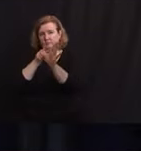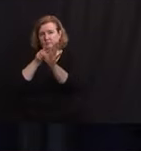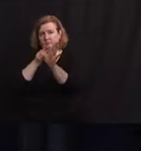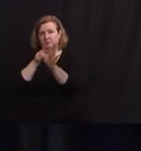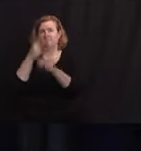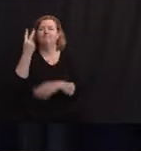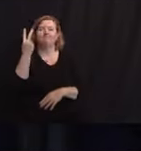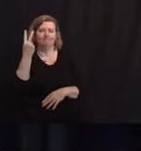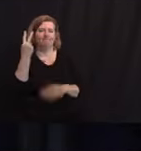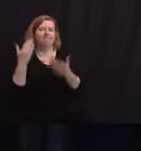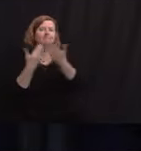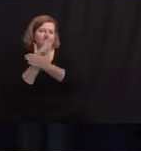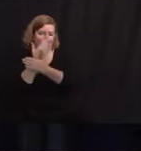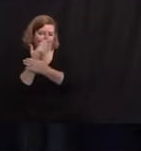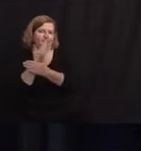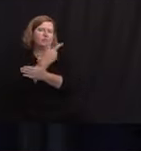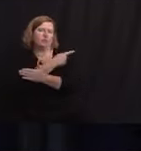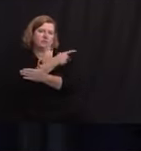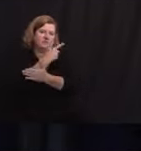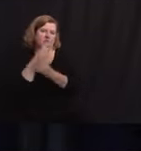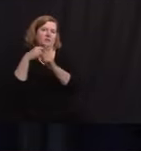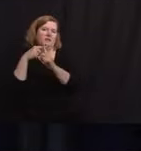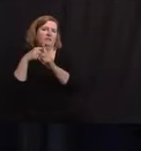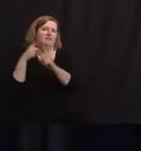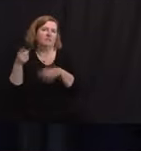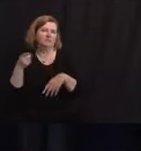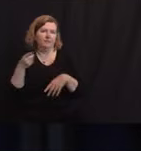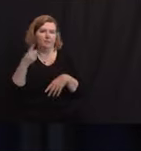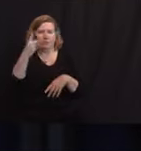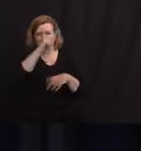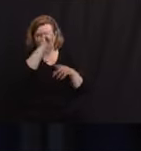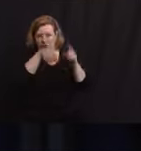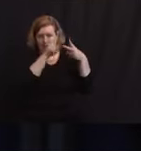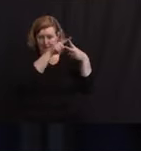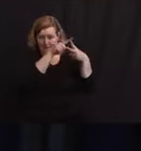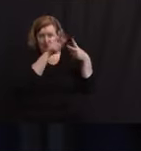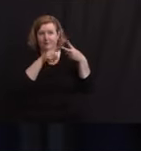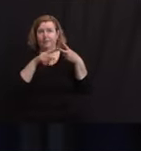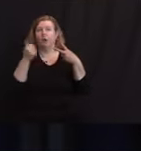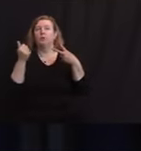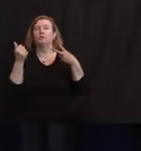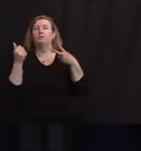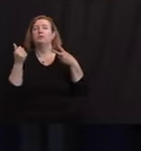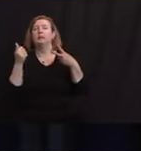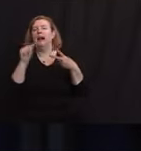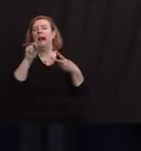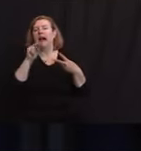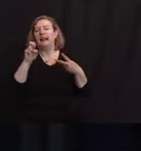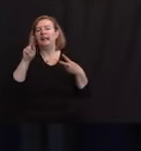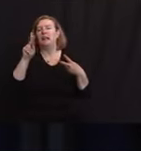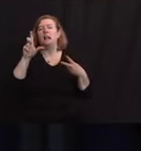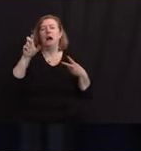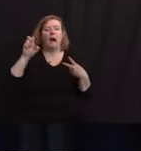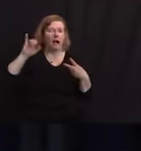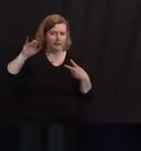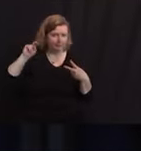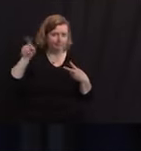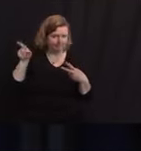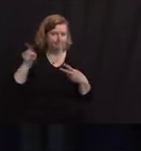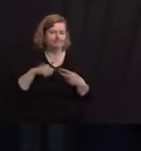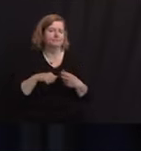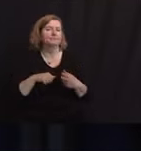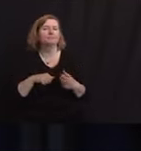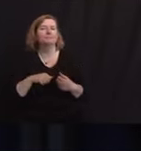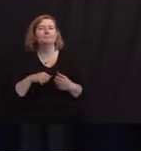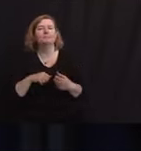cases among patients, one at the Trenton Hospital and the other one at Anne Klein Hospital. Regarding daily